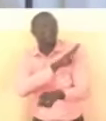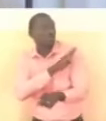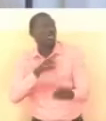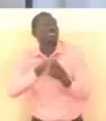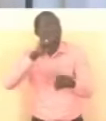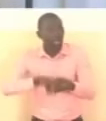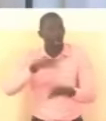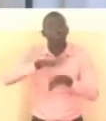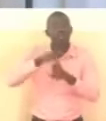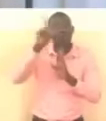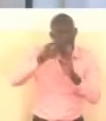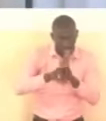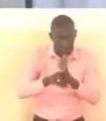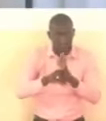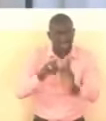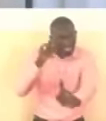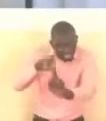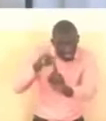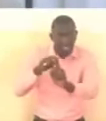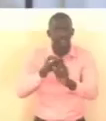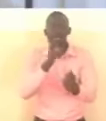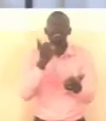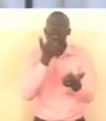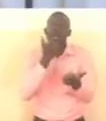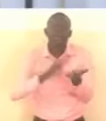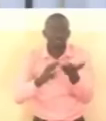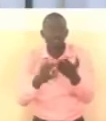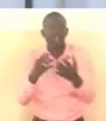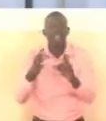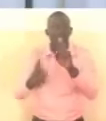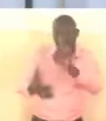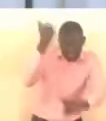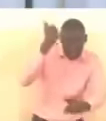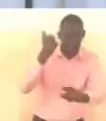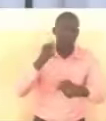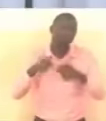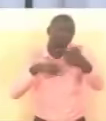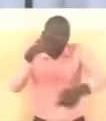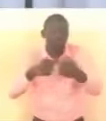tangible results achieved as days ahead rolled by